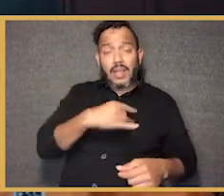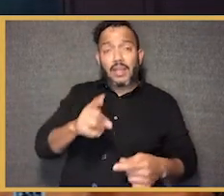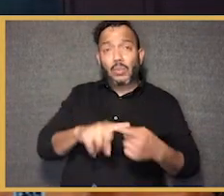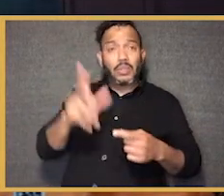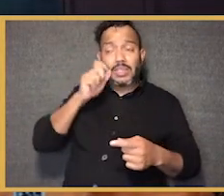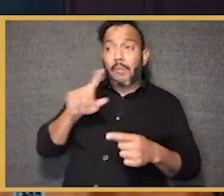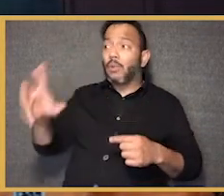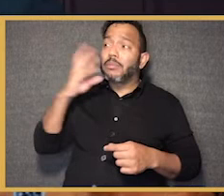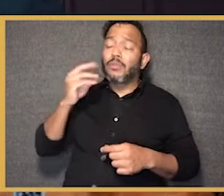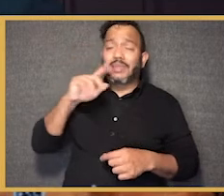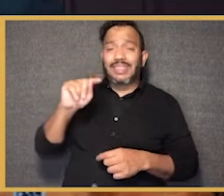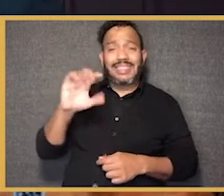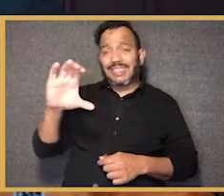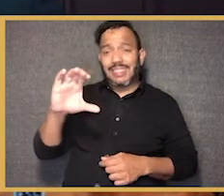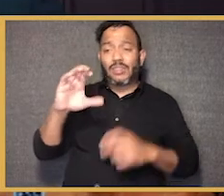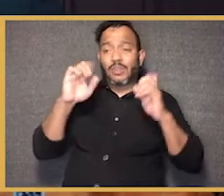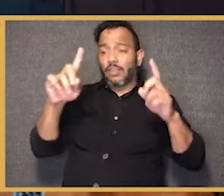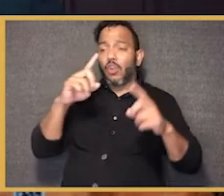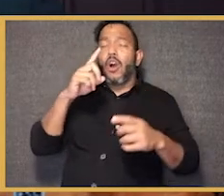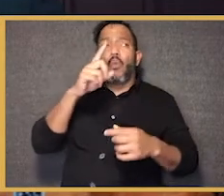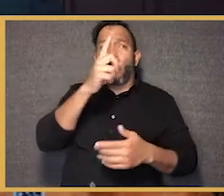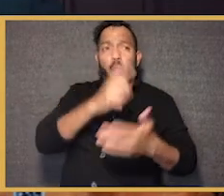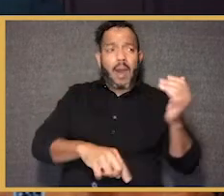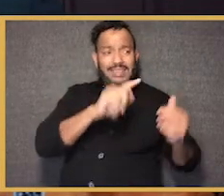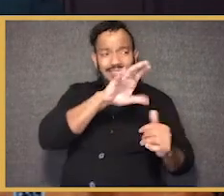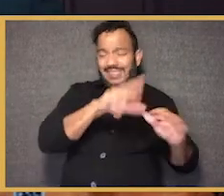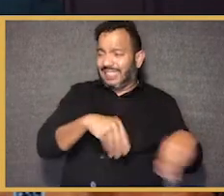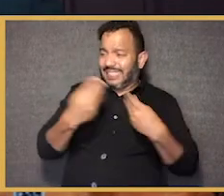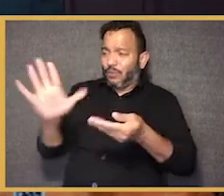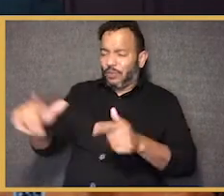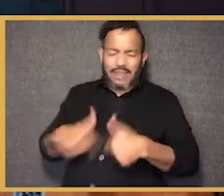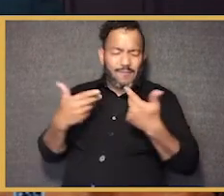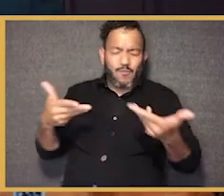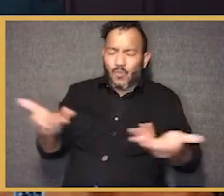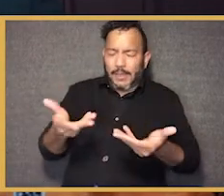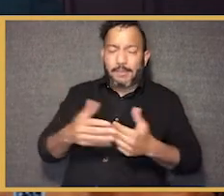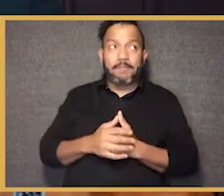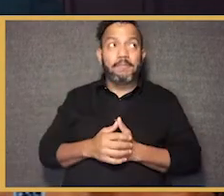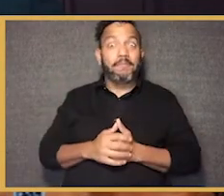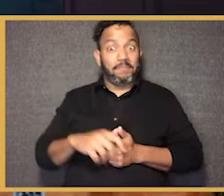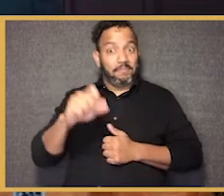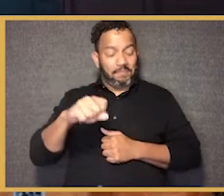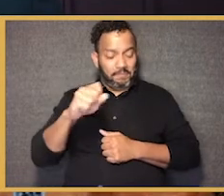hear something about what your TC education has facilitated in your life. Yeah.